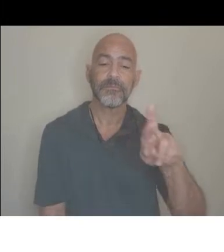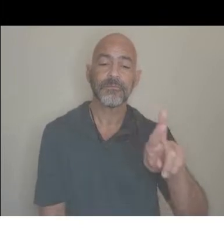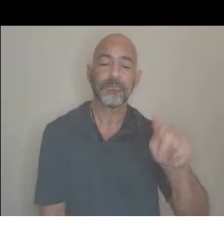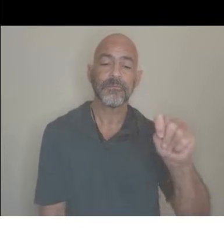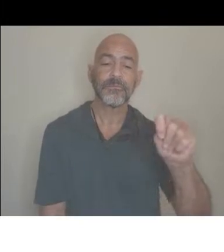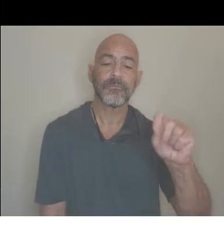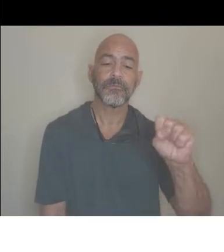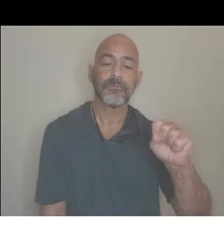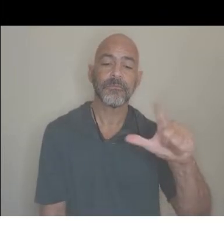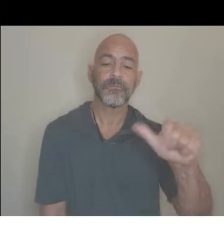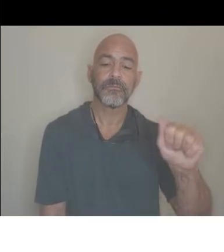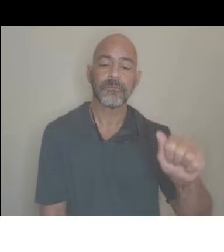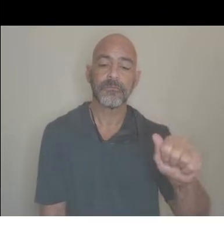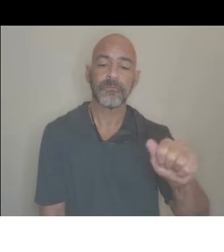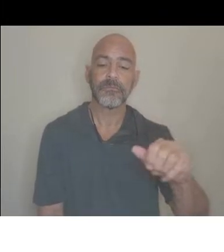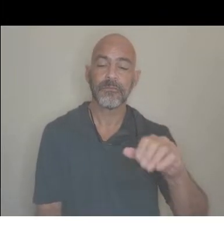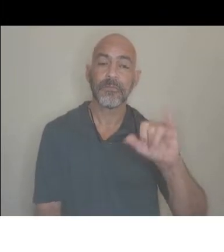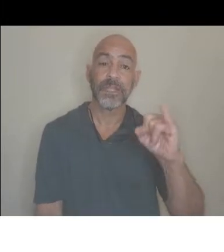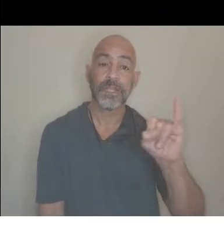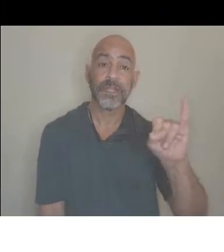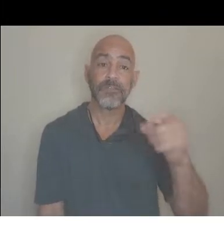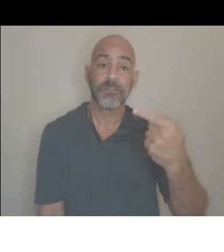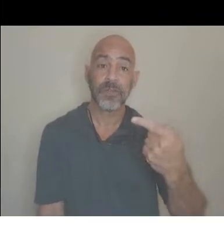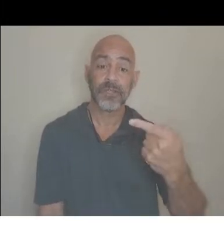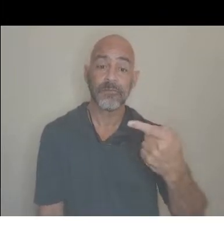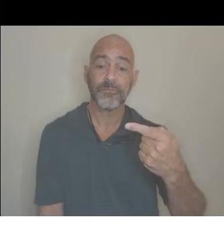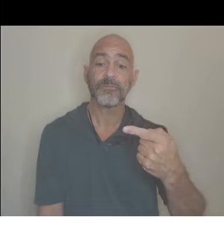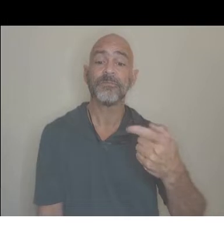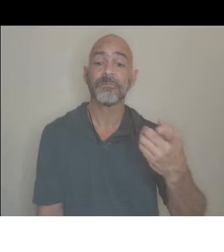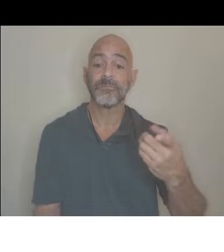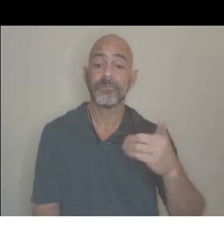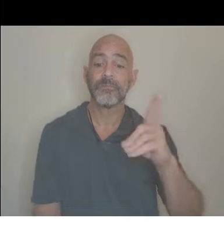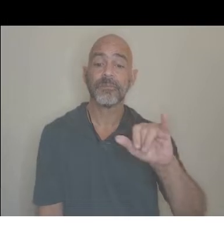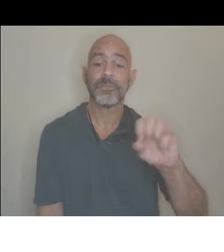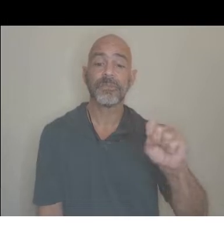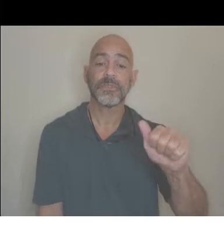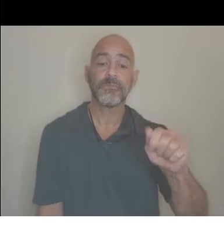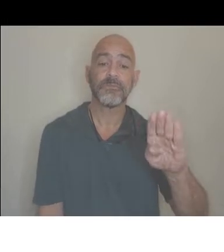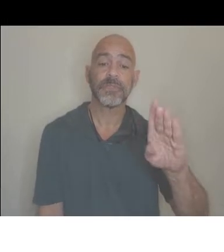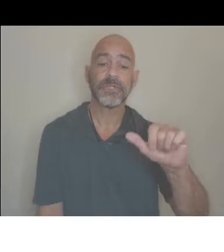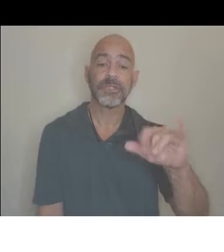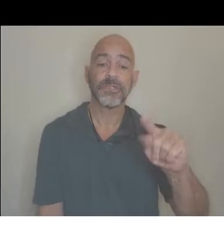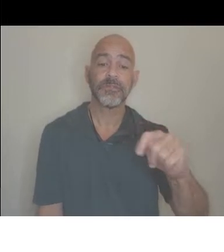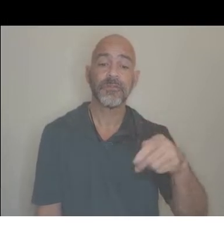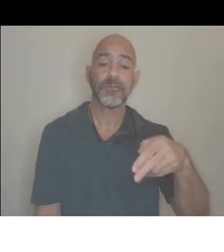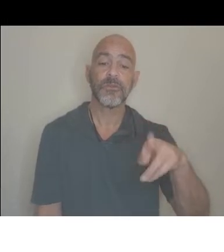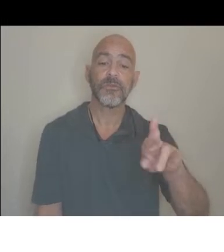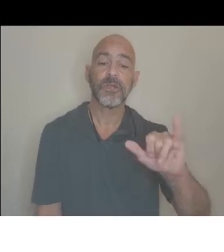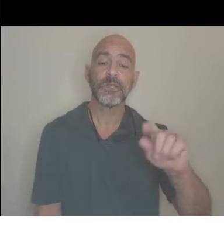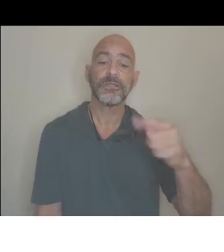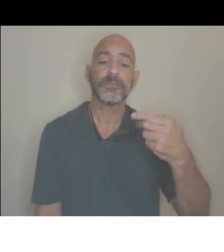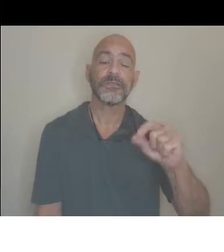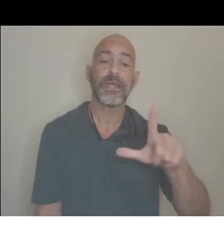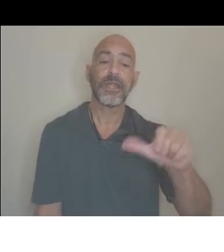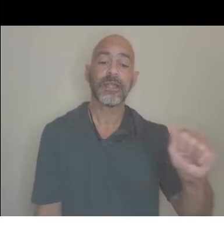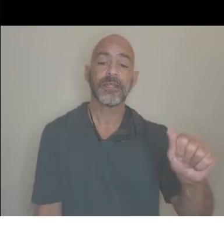at disabilityrightsla, and on LinkedIn as disability